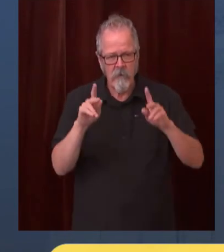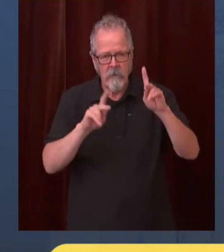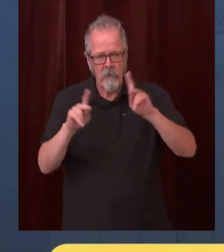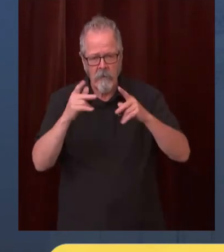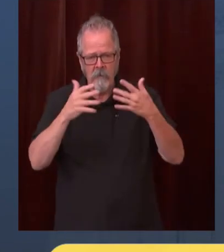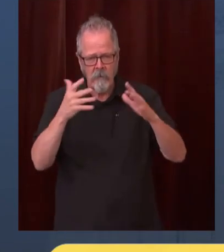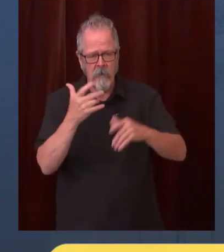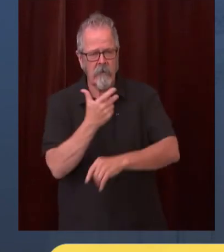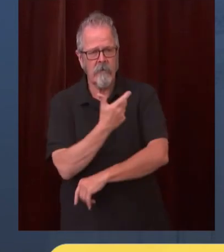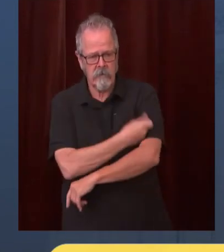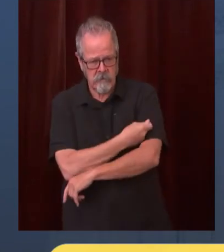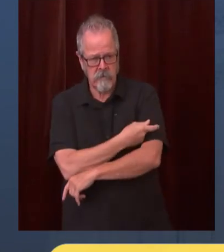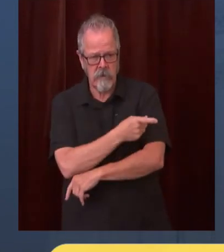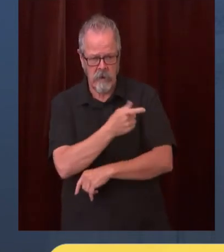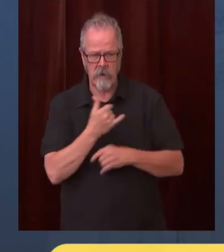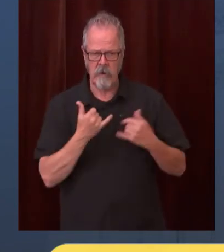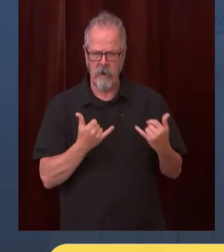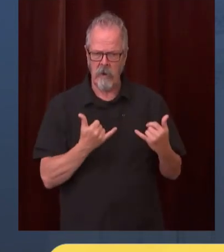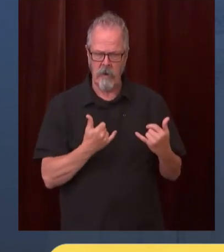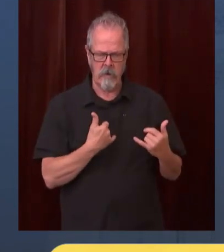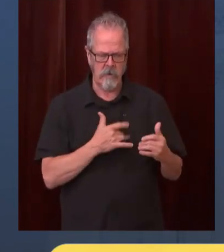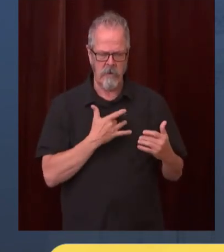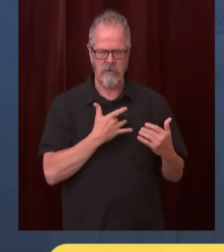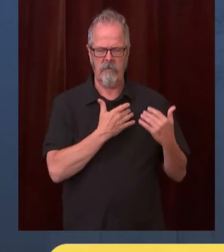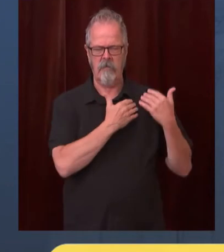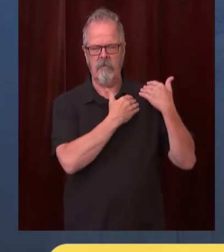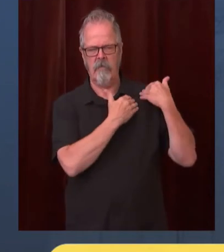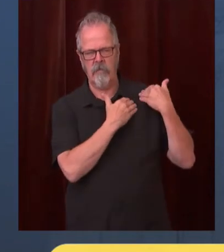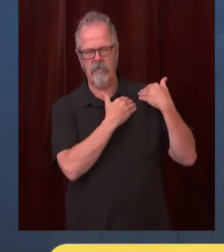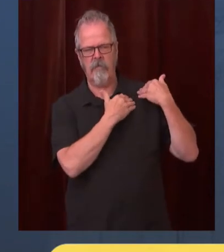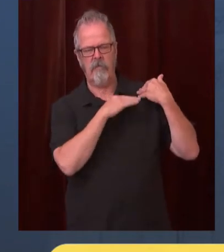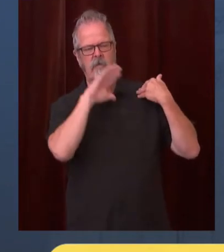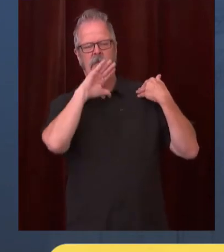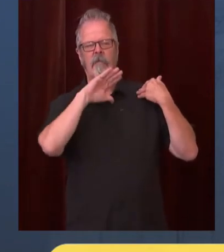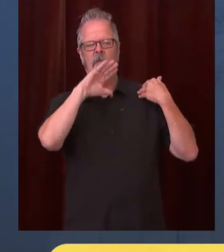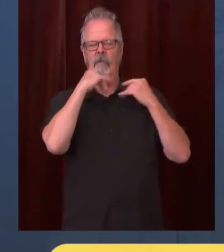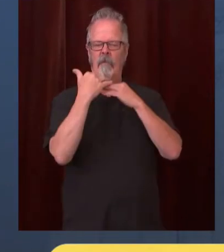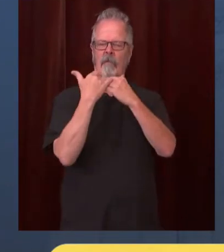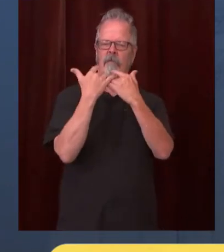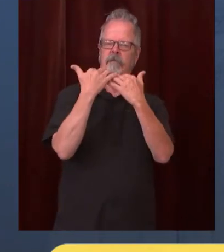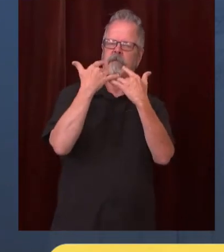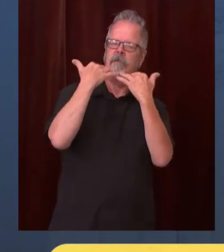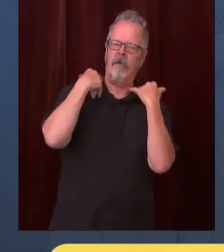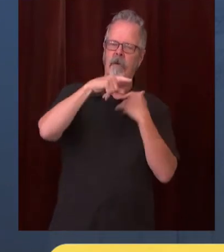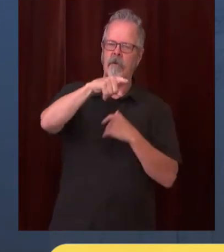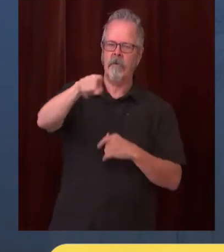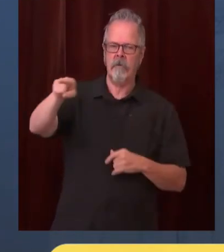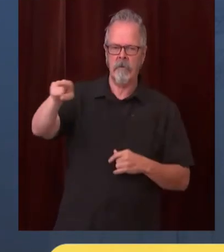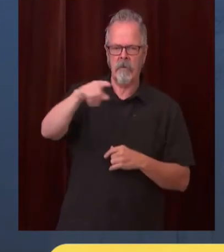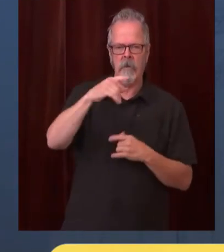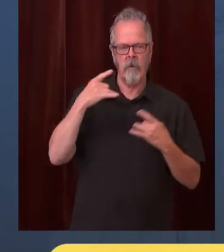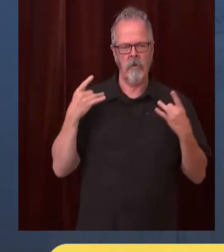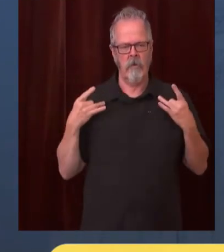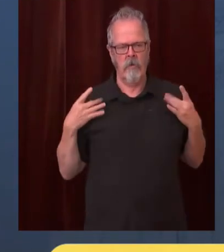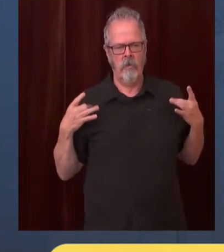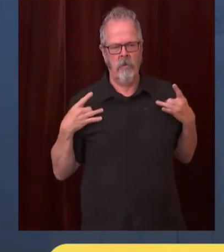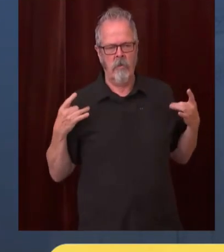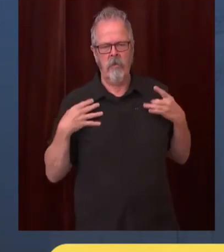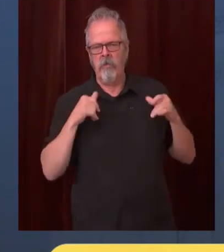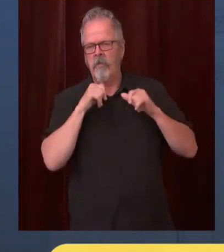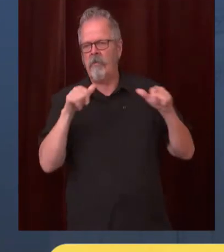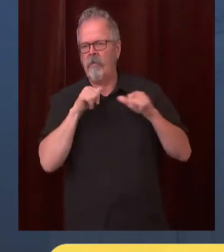this irresponsible behavior look i don't think it's a great thing you have to wear a mask to go to a husky game